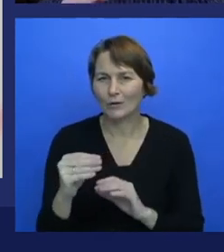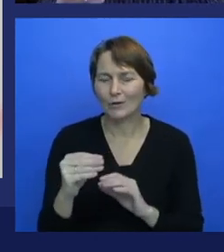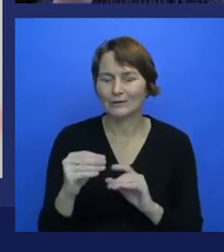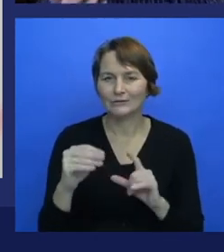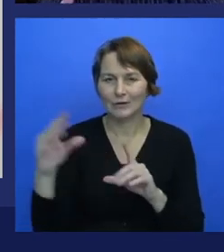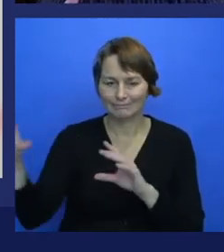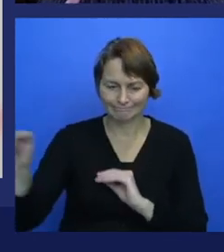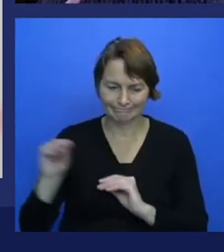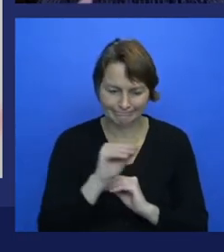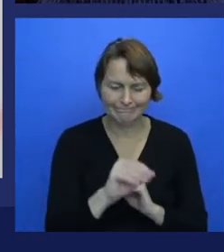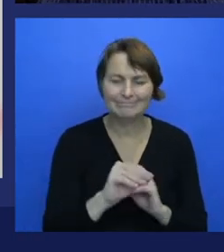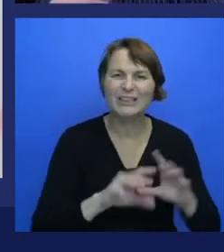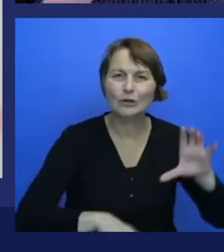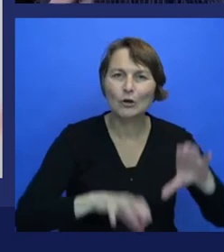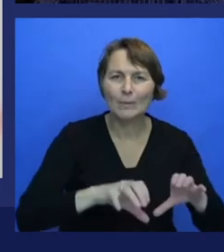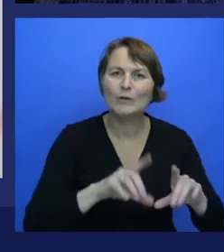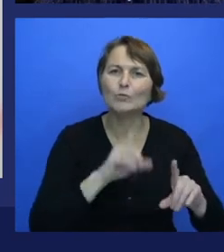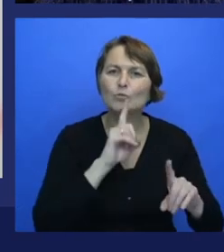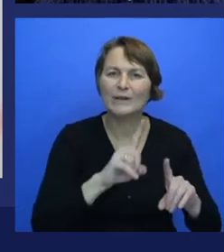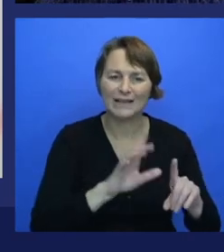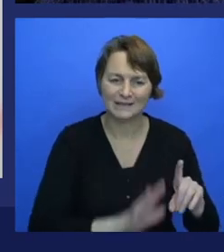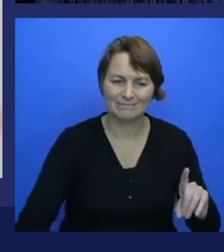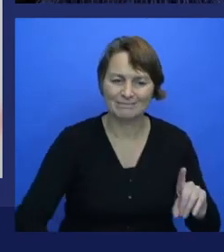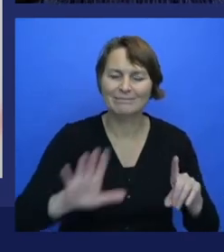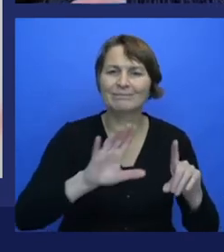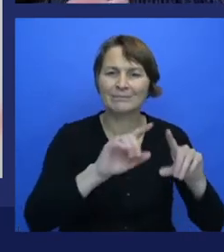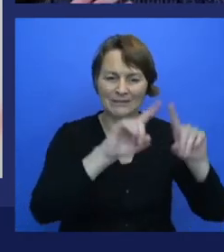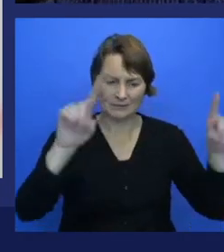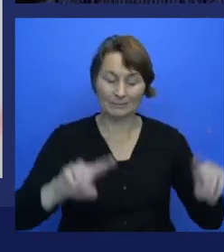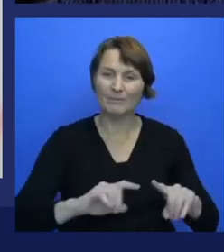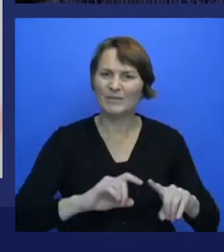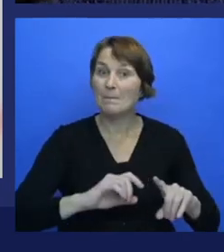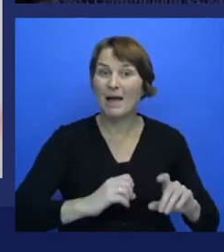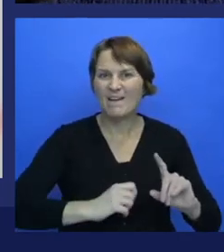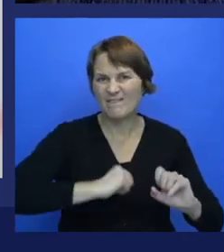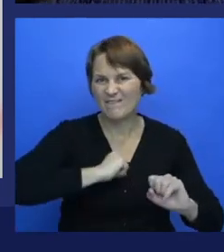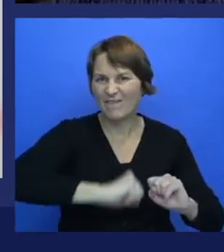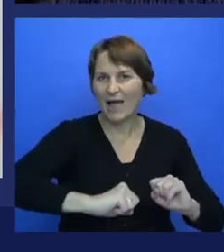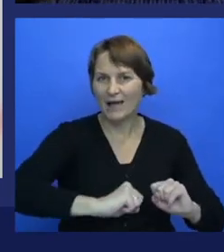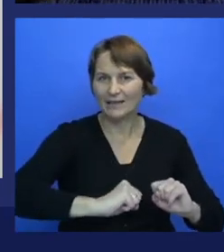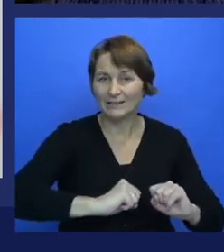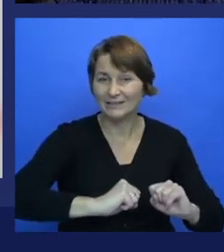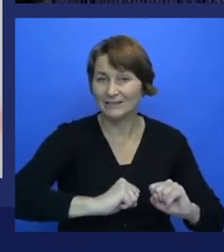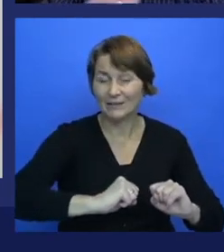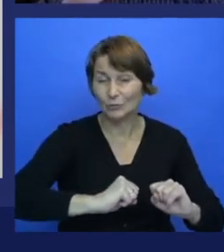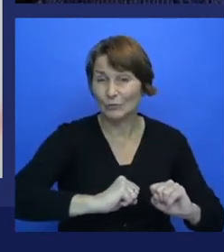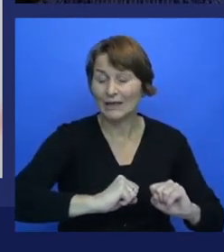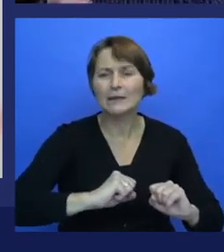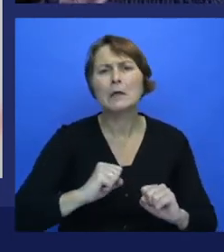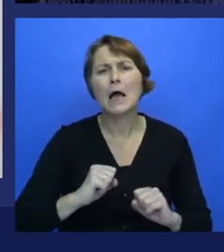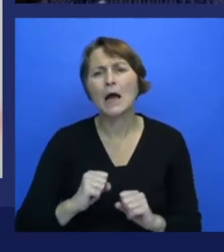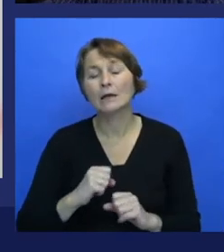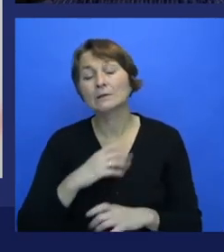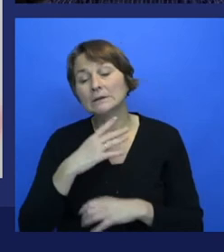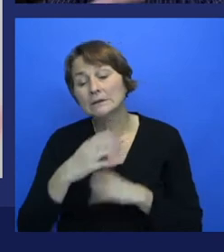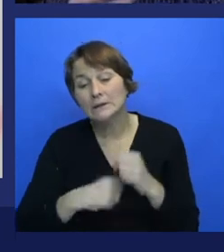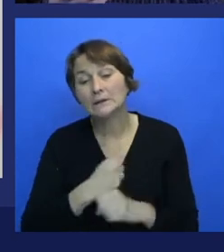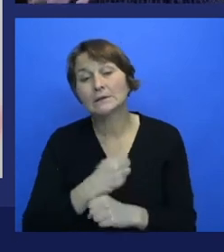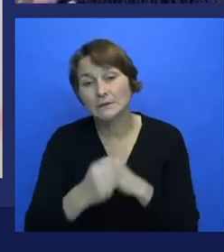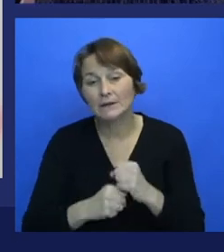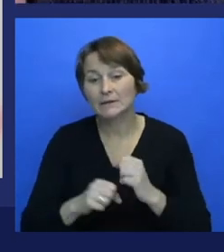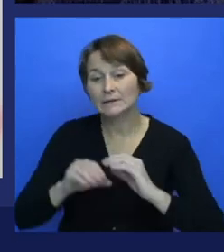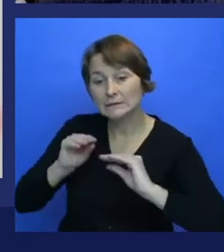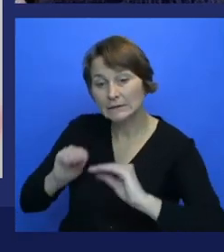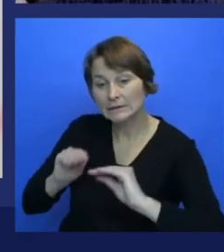an object in a digital realm at much higher speeds, they call it hundreds of years of practice, and then to take that model,